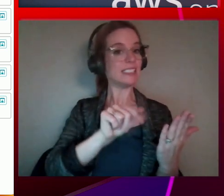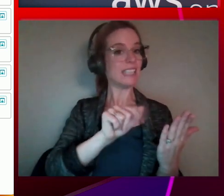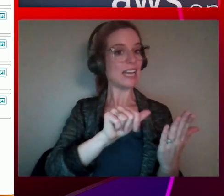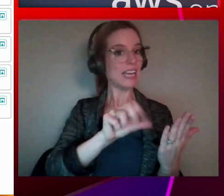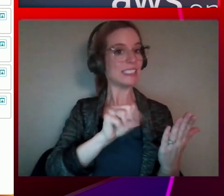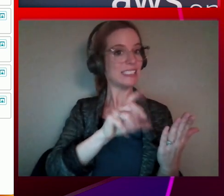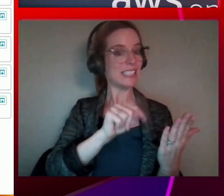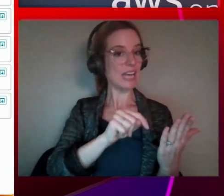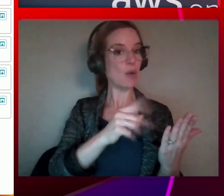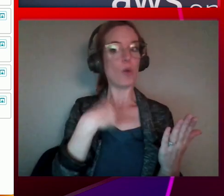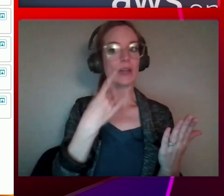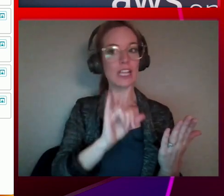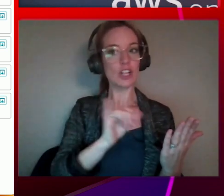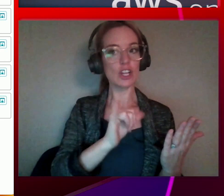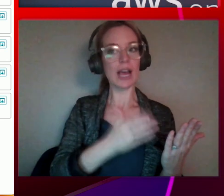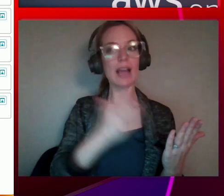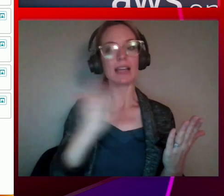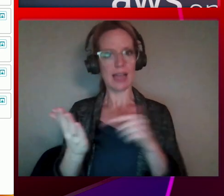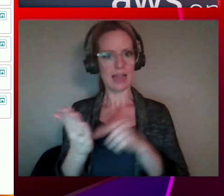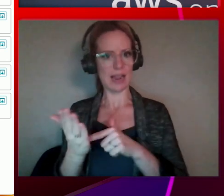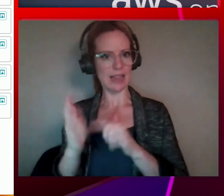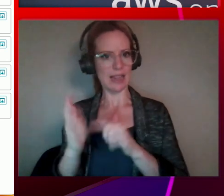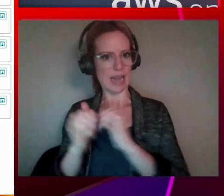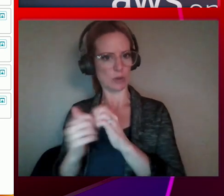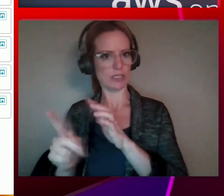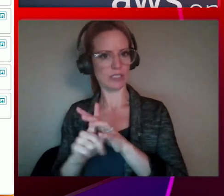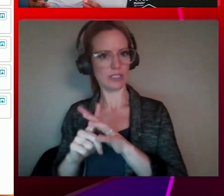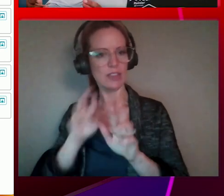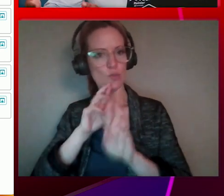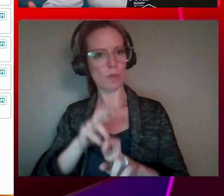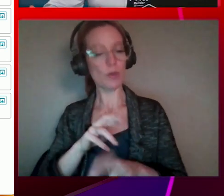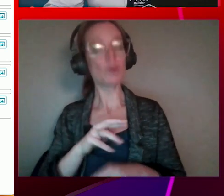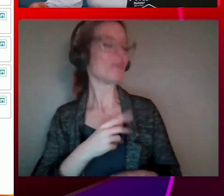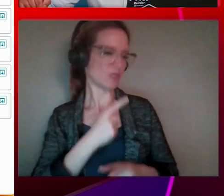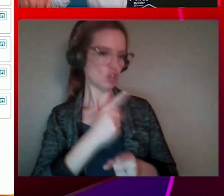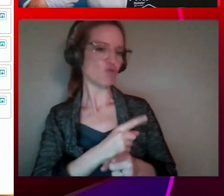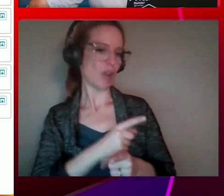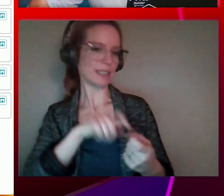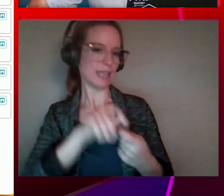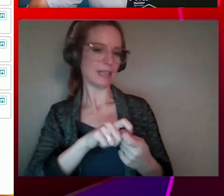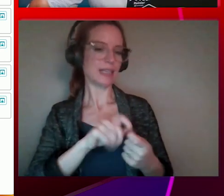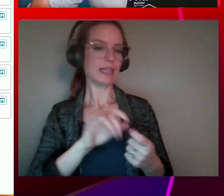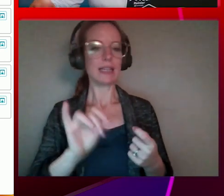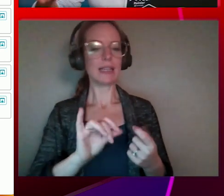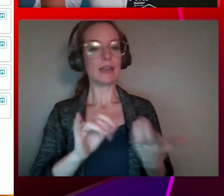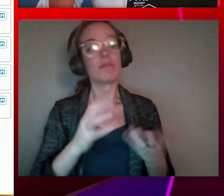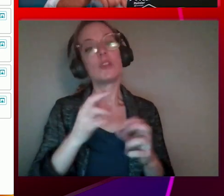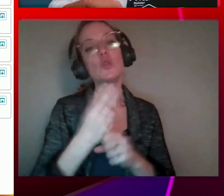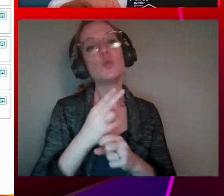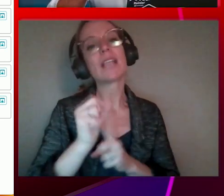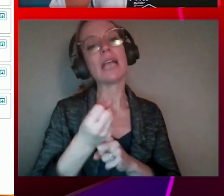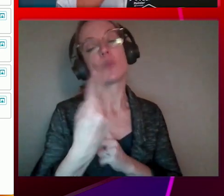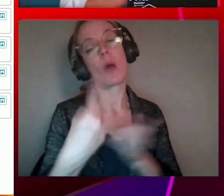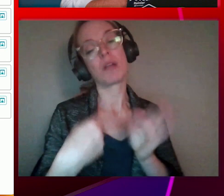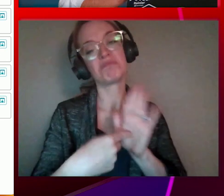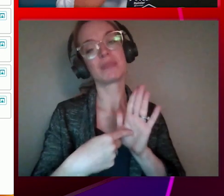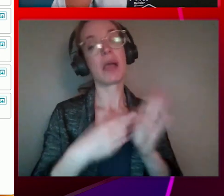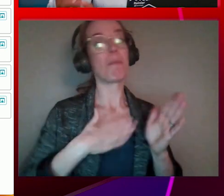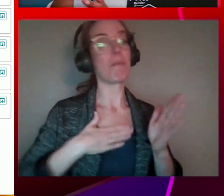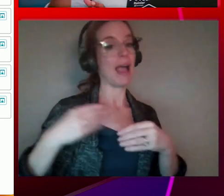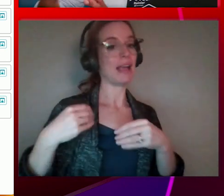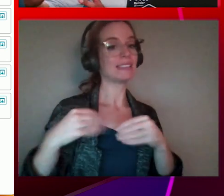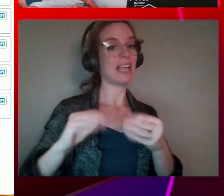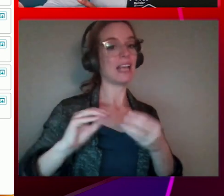report for it? Yeah, or you could like, for example, your particular use case, like, hey, what is my sales numbers as of today versus December versus